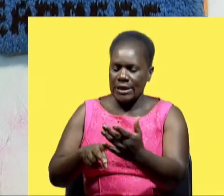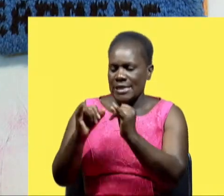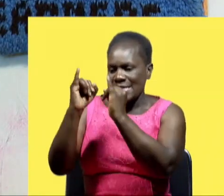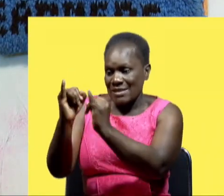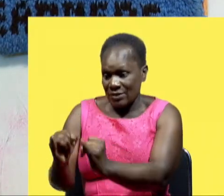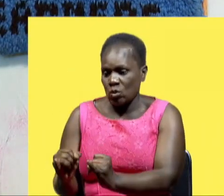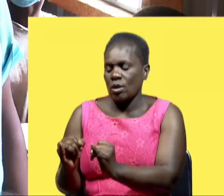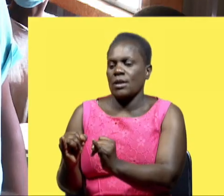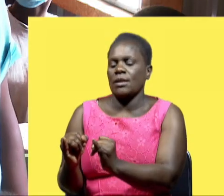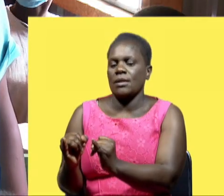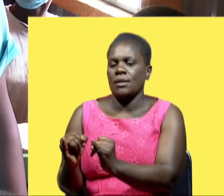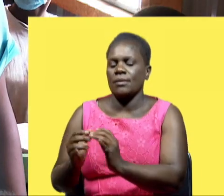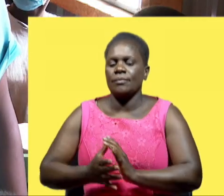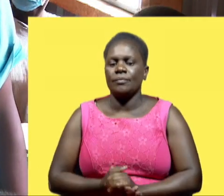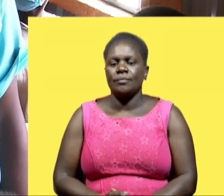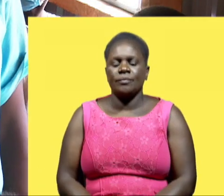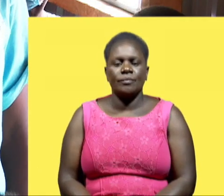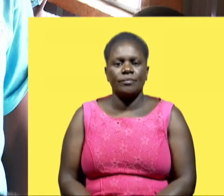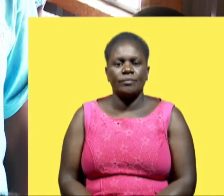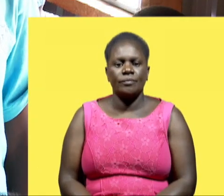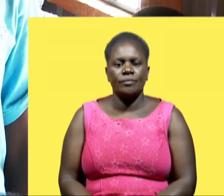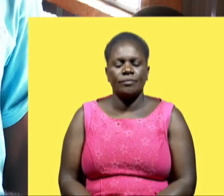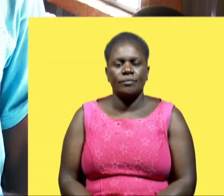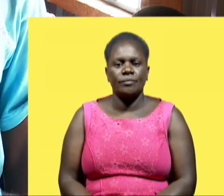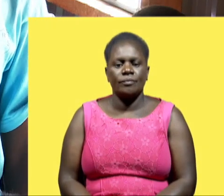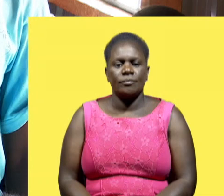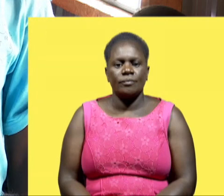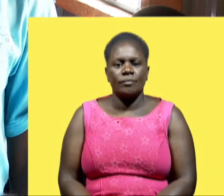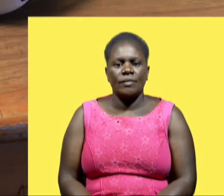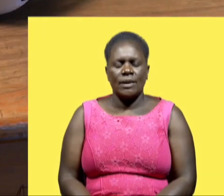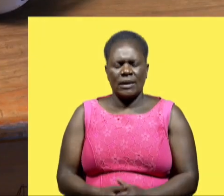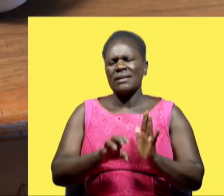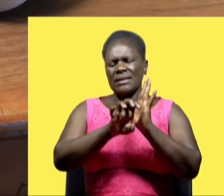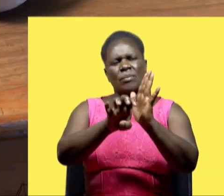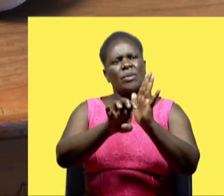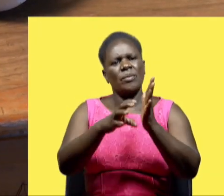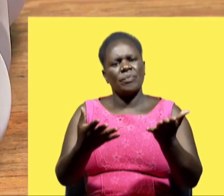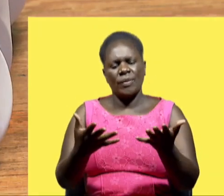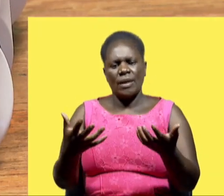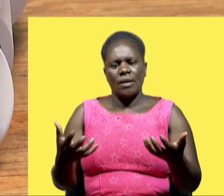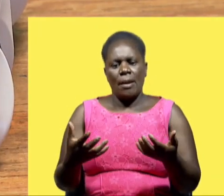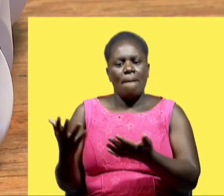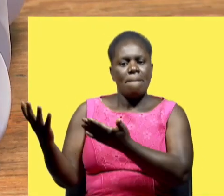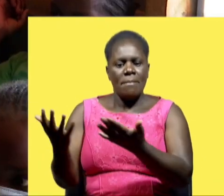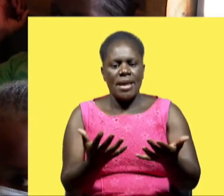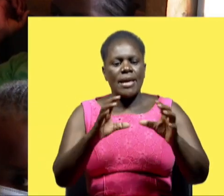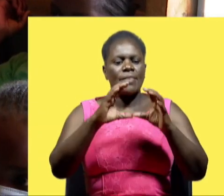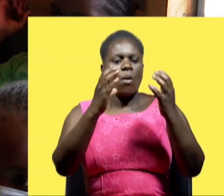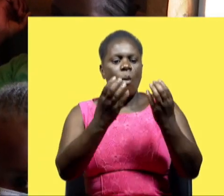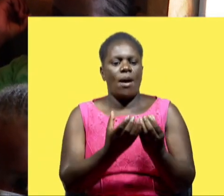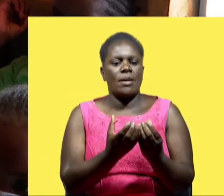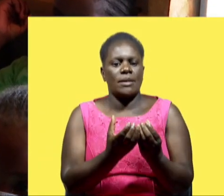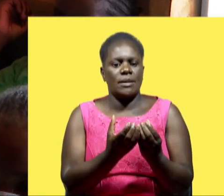as an individual it is like bringing the world